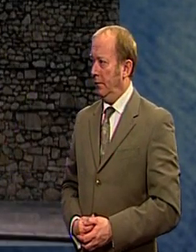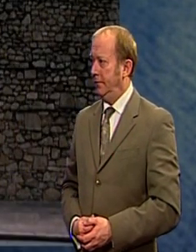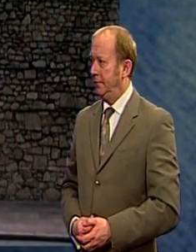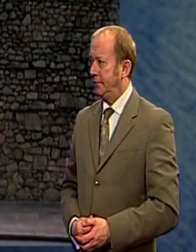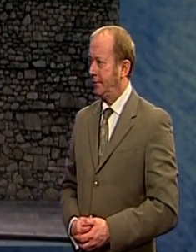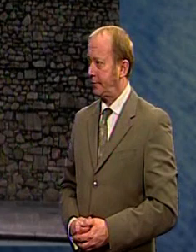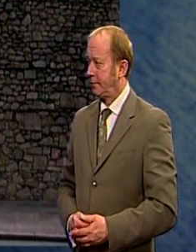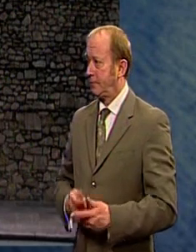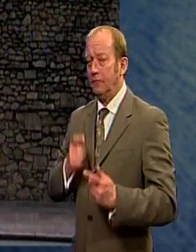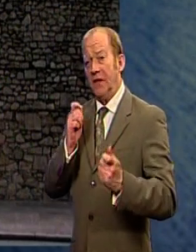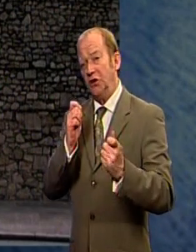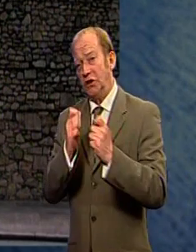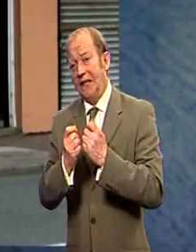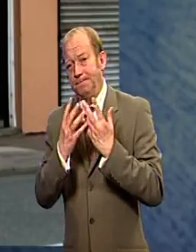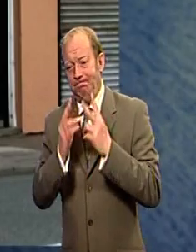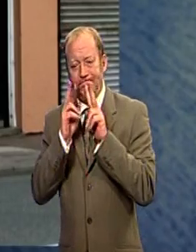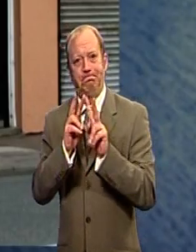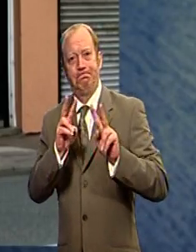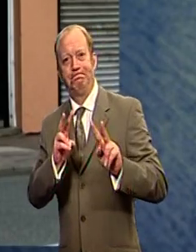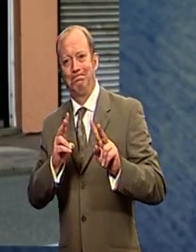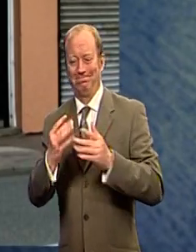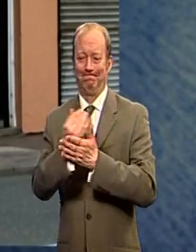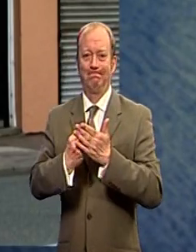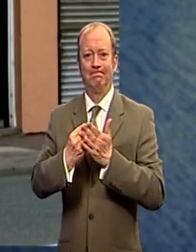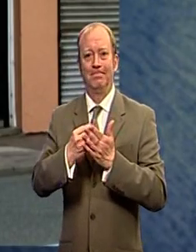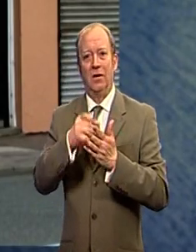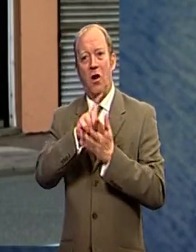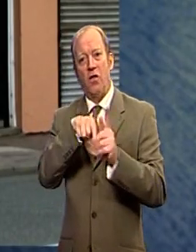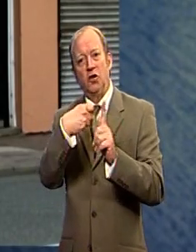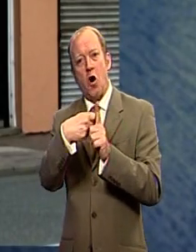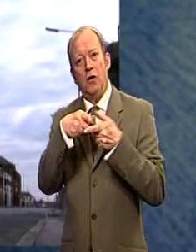The changes have left visible scars on Liverpool's dock road.